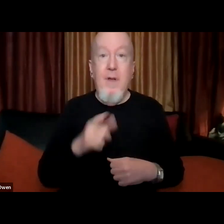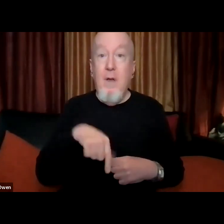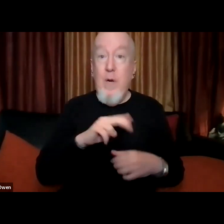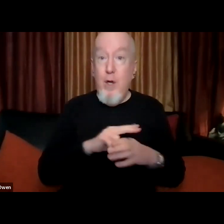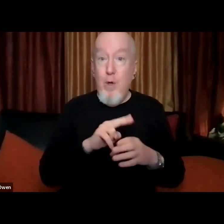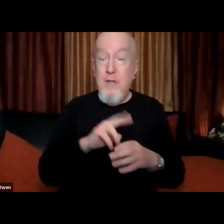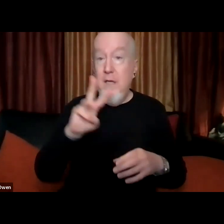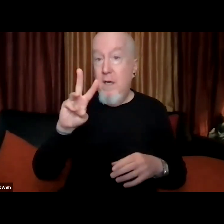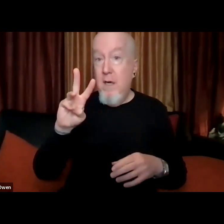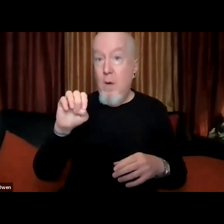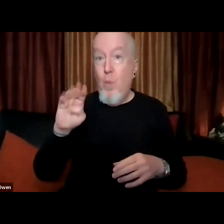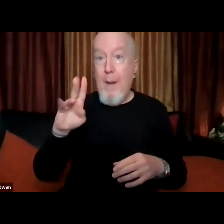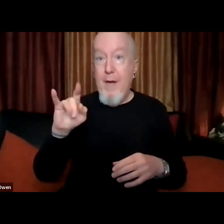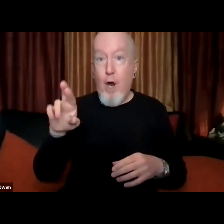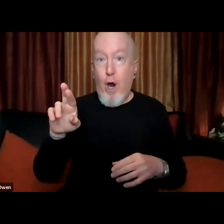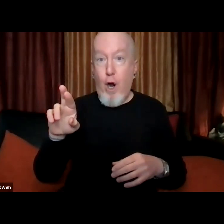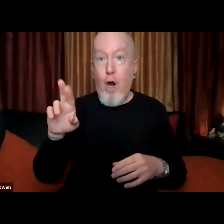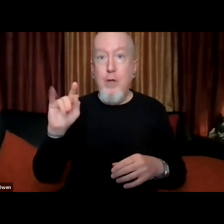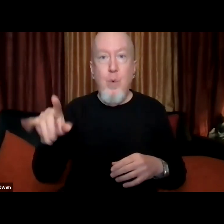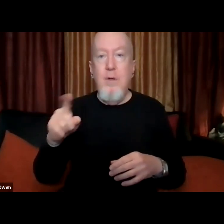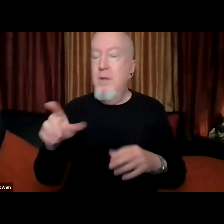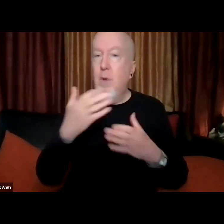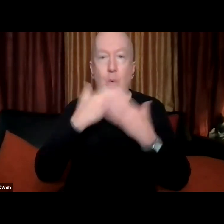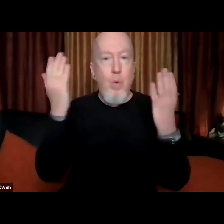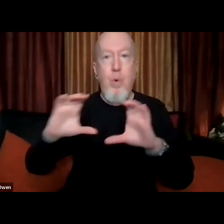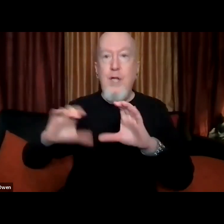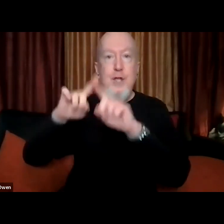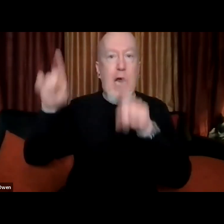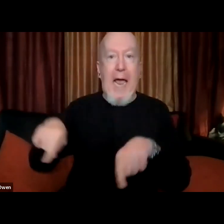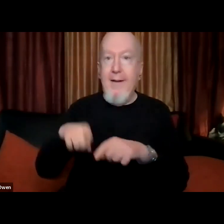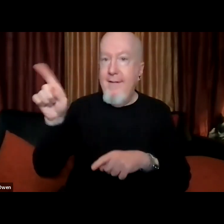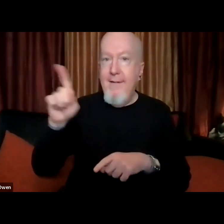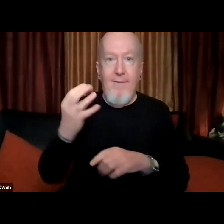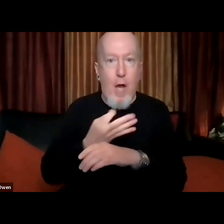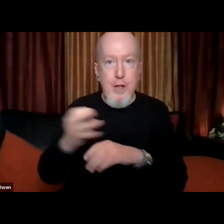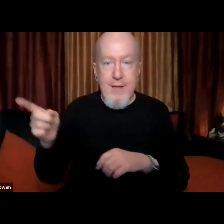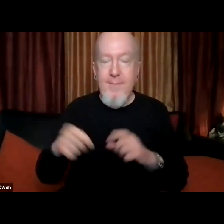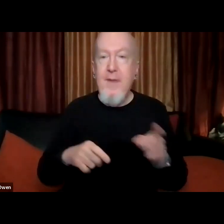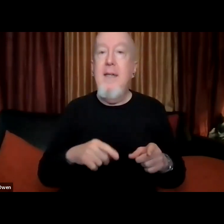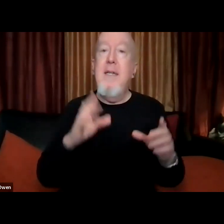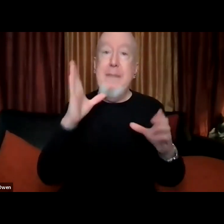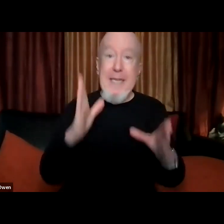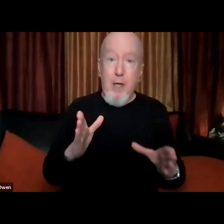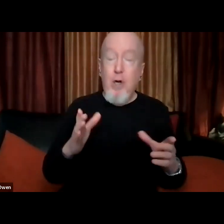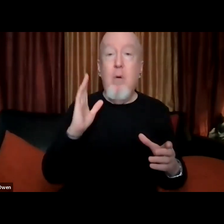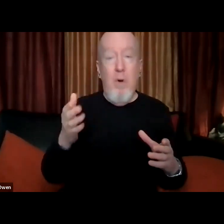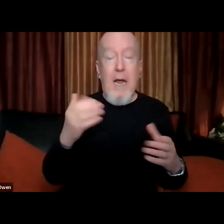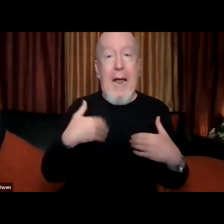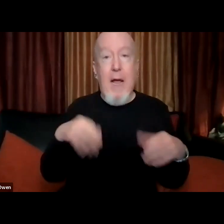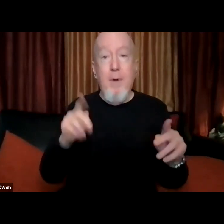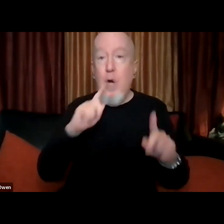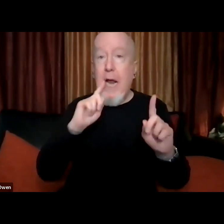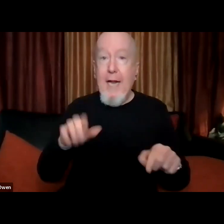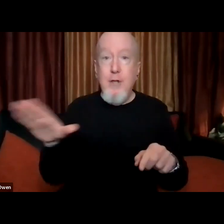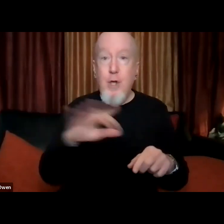a webinar tool so there's no chat function the speakers will have an opportunity to answer your questions